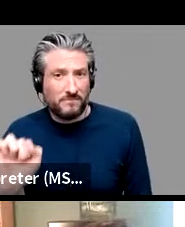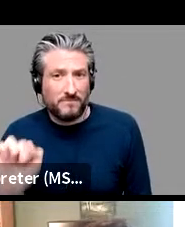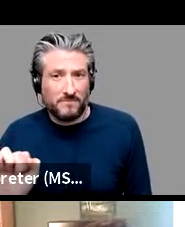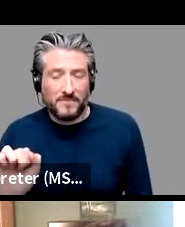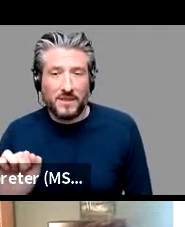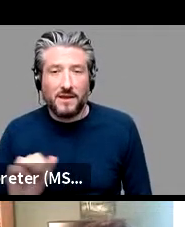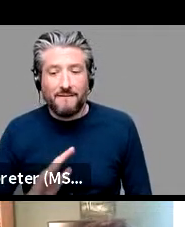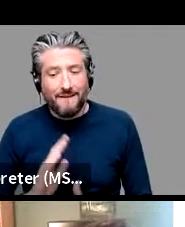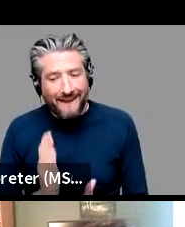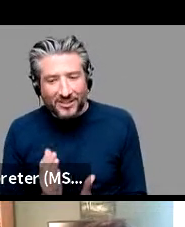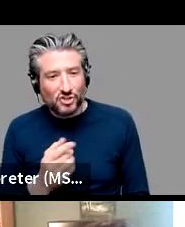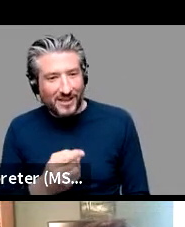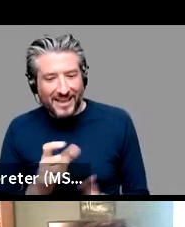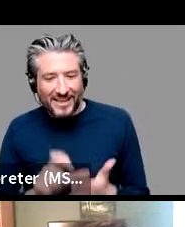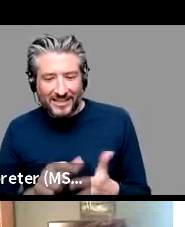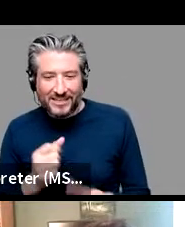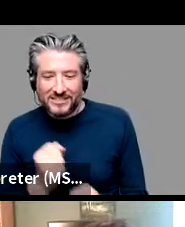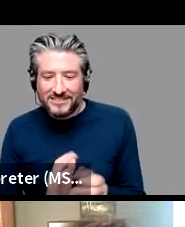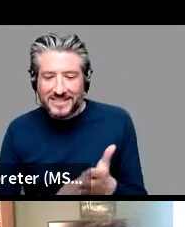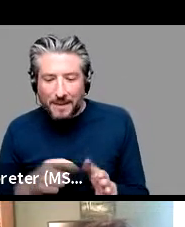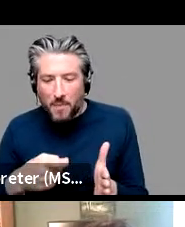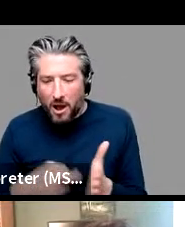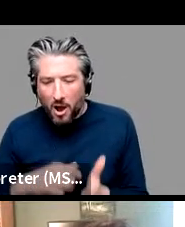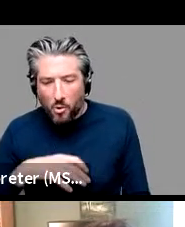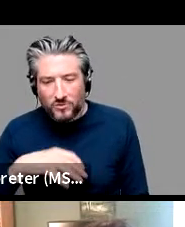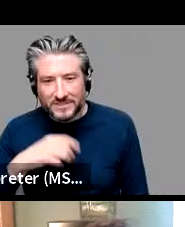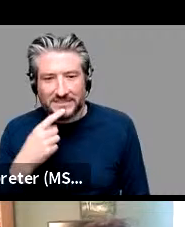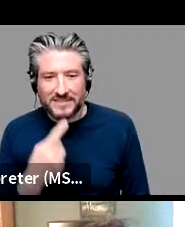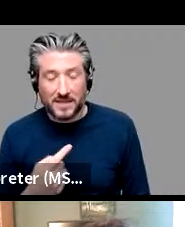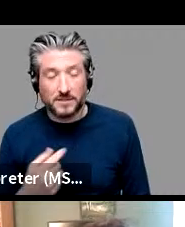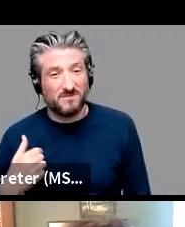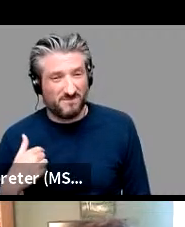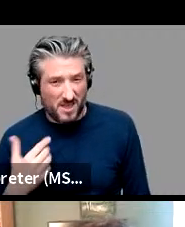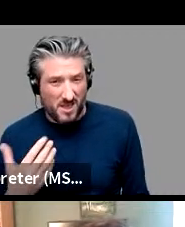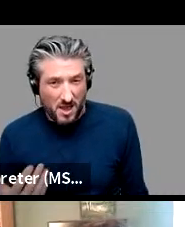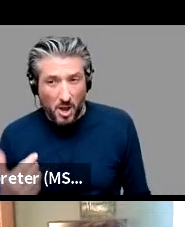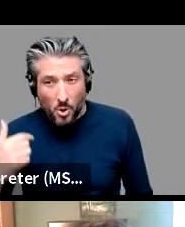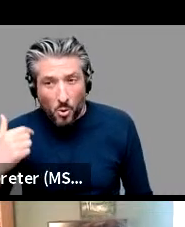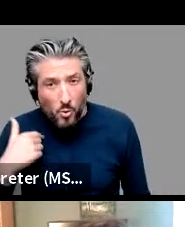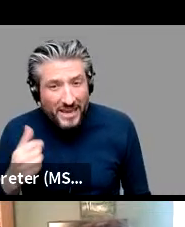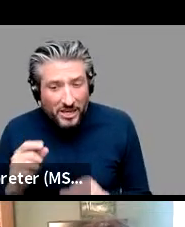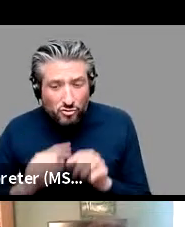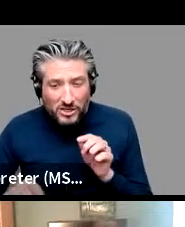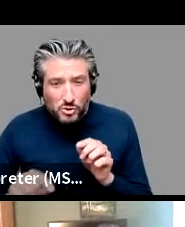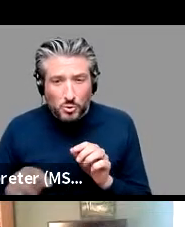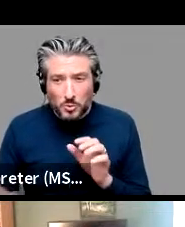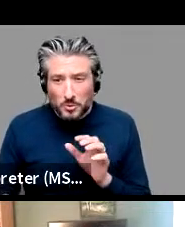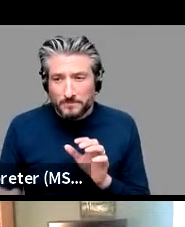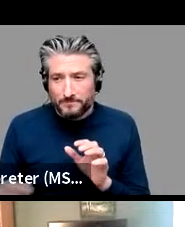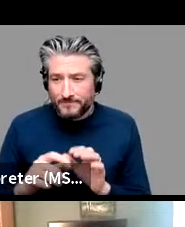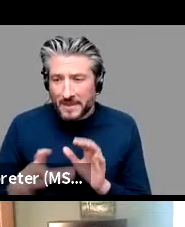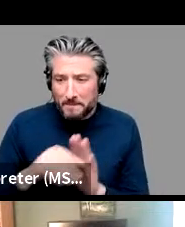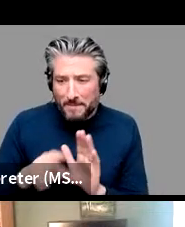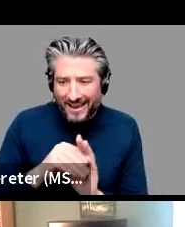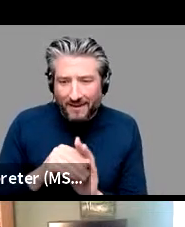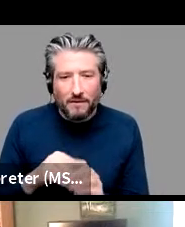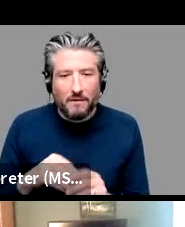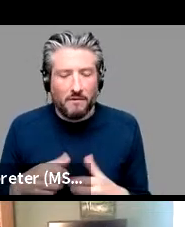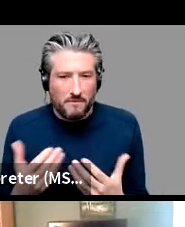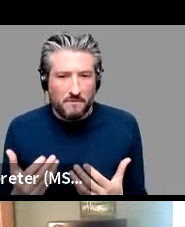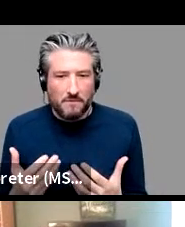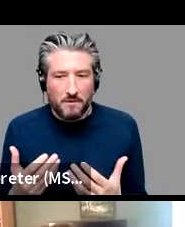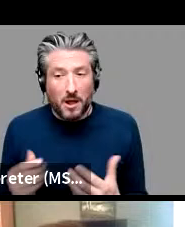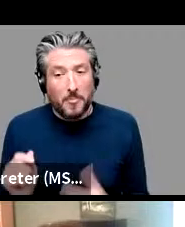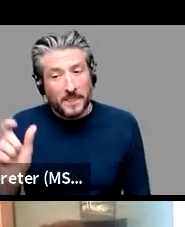as dagmar said in in the talk we tried to mimic how how uh like uh the subjects in in the experiment